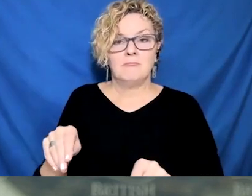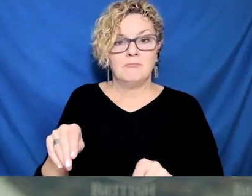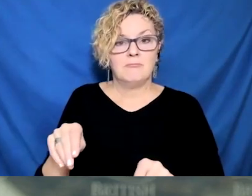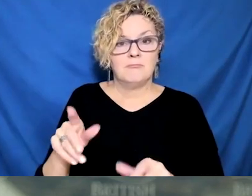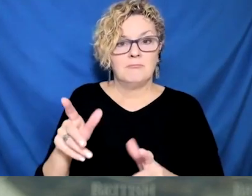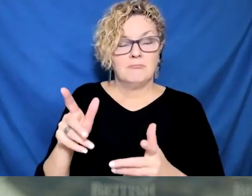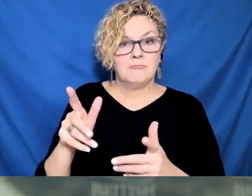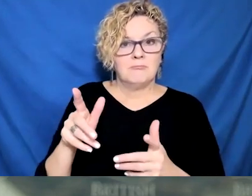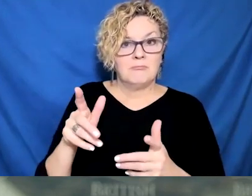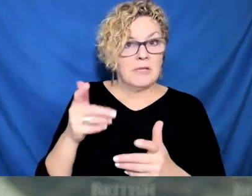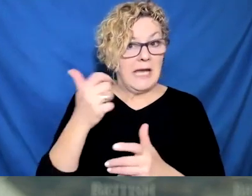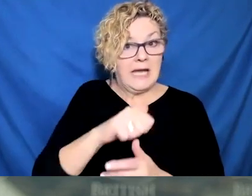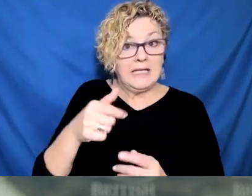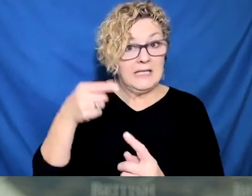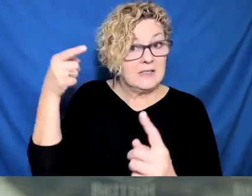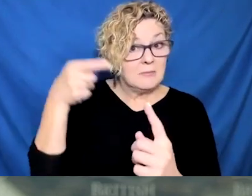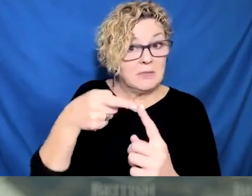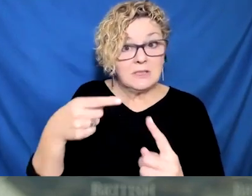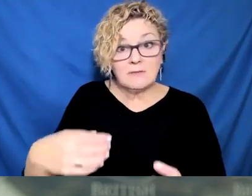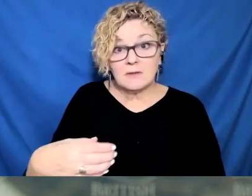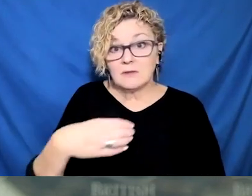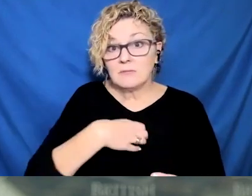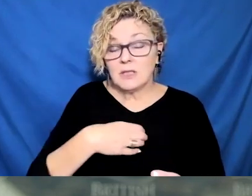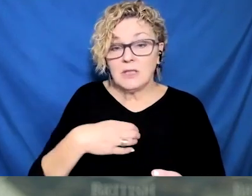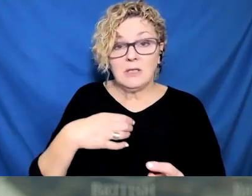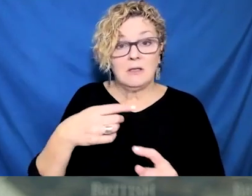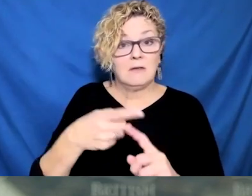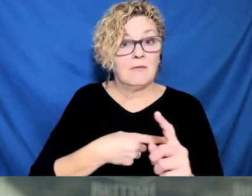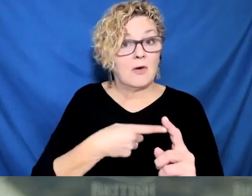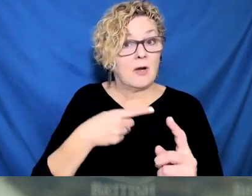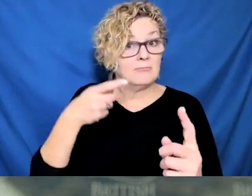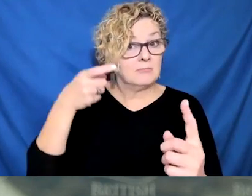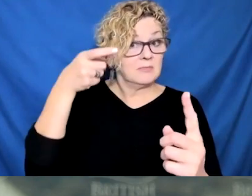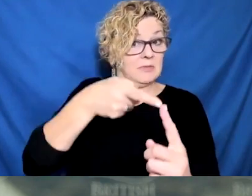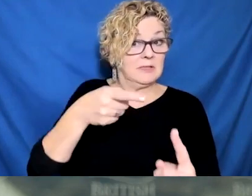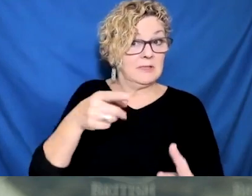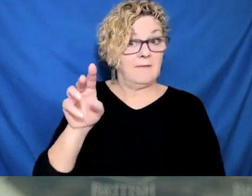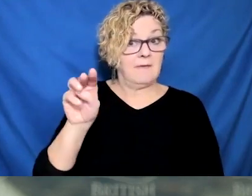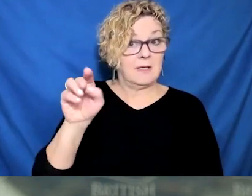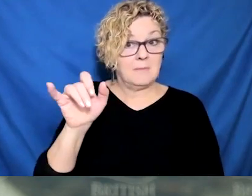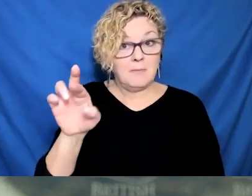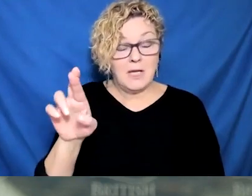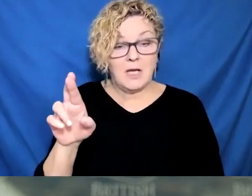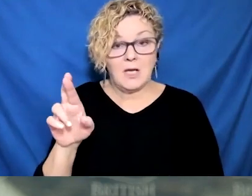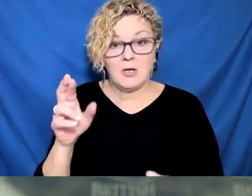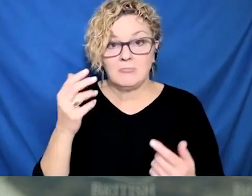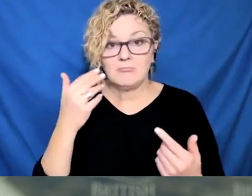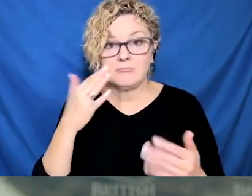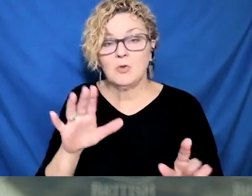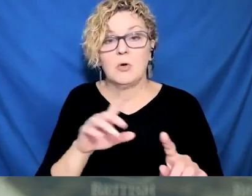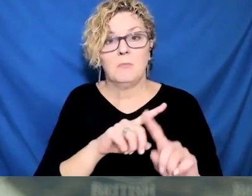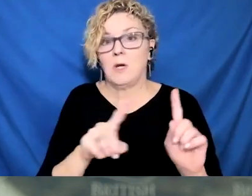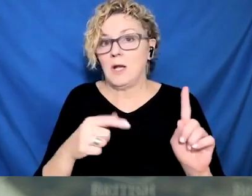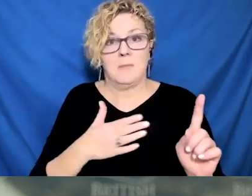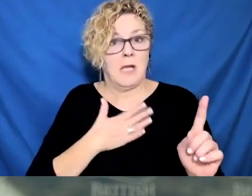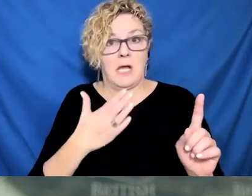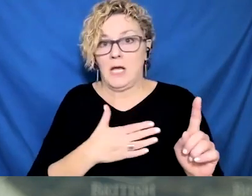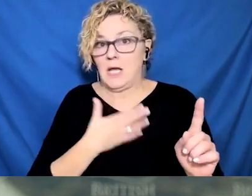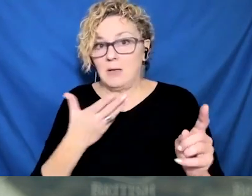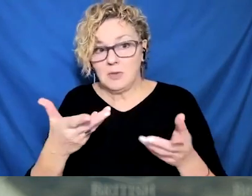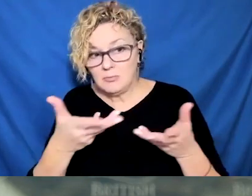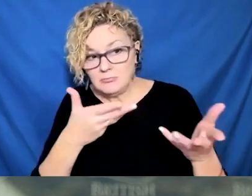when they don't have those paid sick days and they're running out? I think I'll defer to the minister around that. Go ahead, minister.